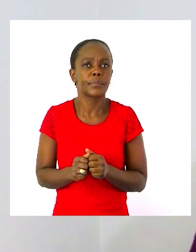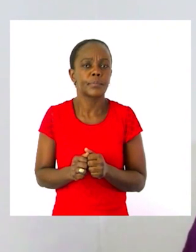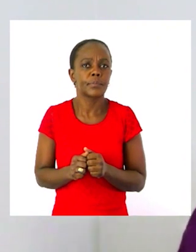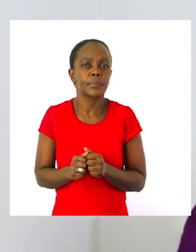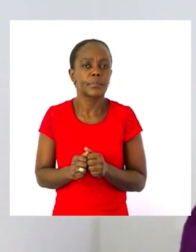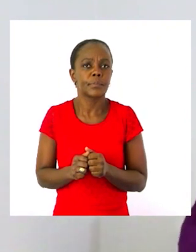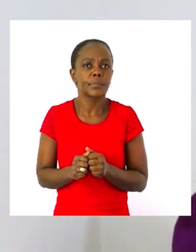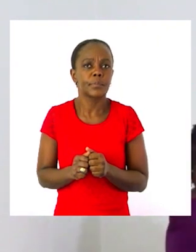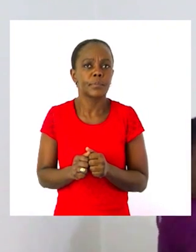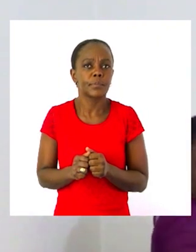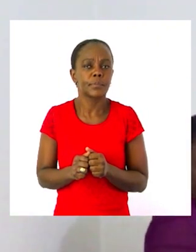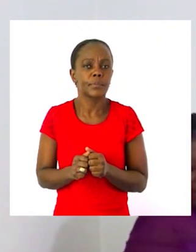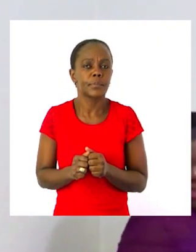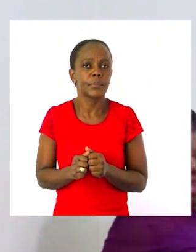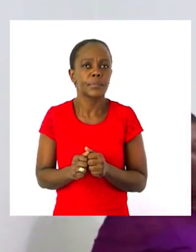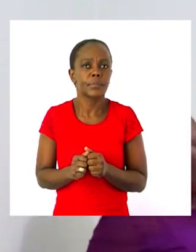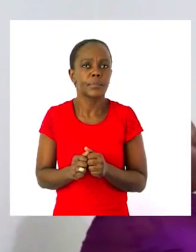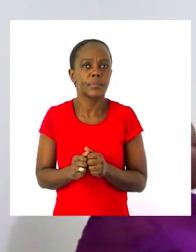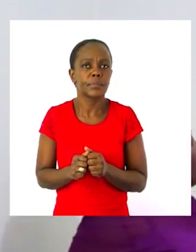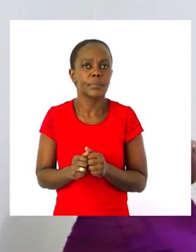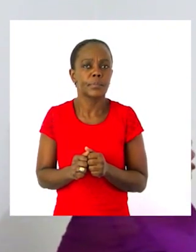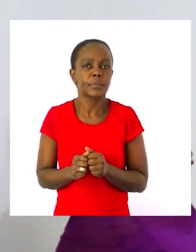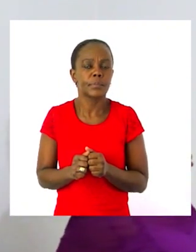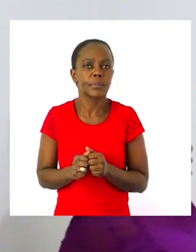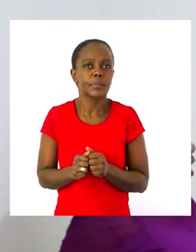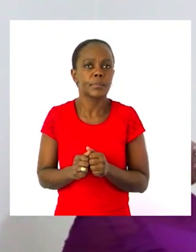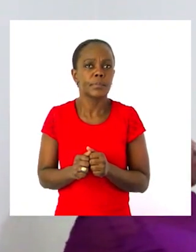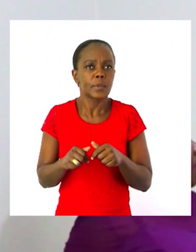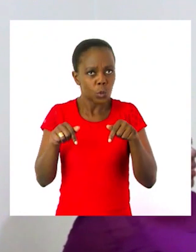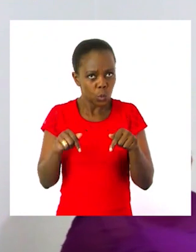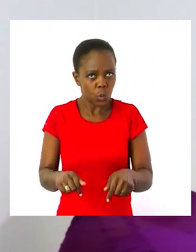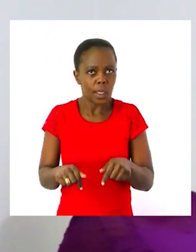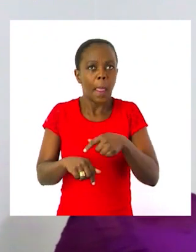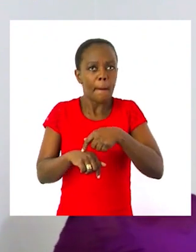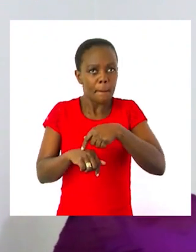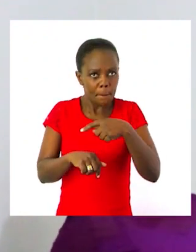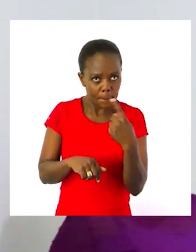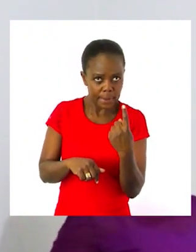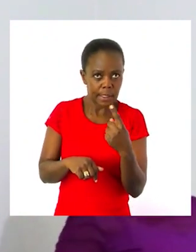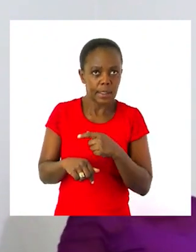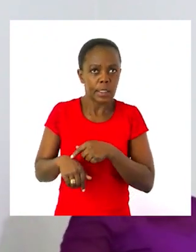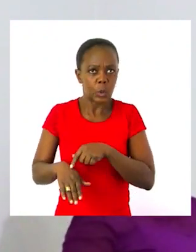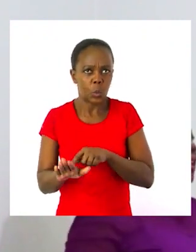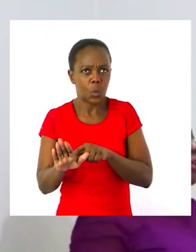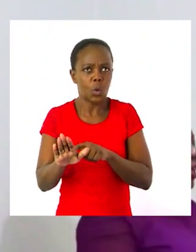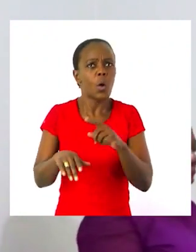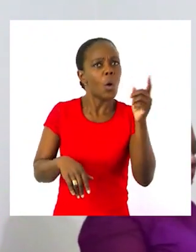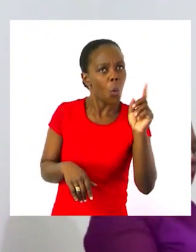Great job. And today is a Monday. Tomorrow will be